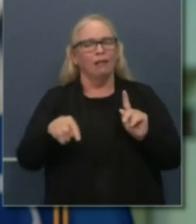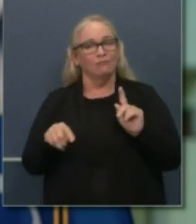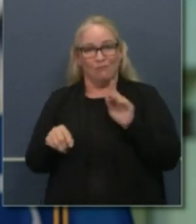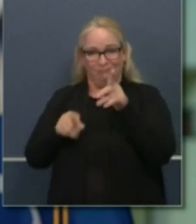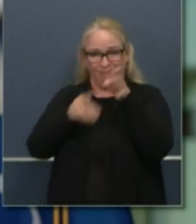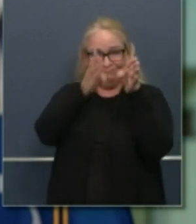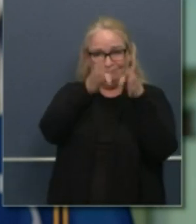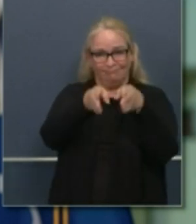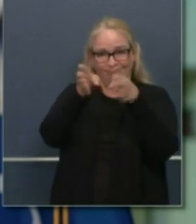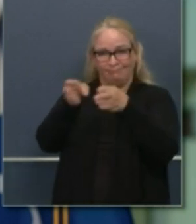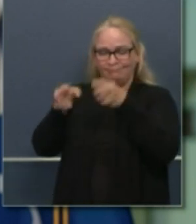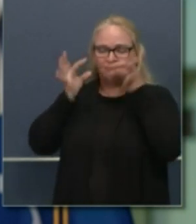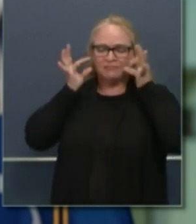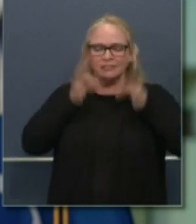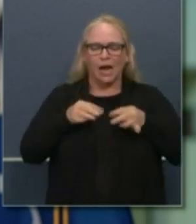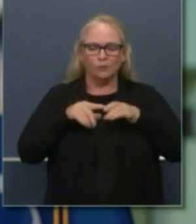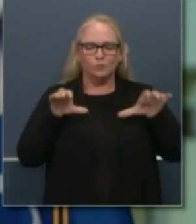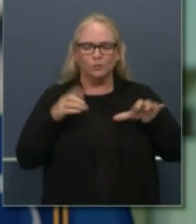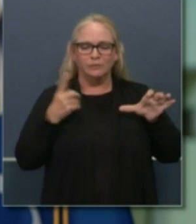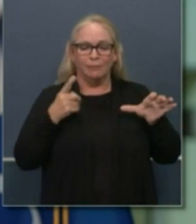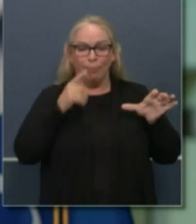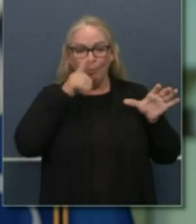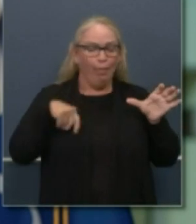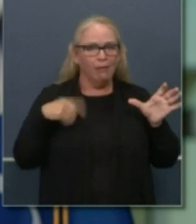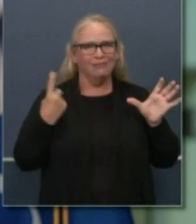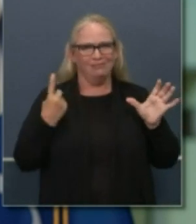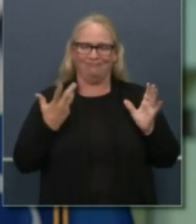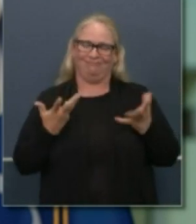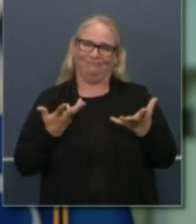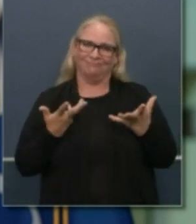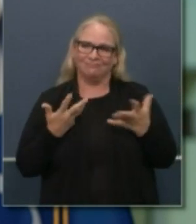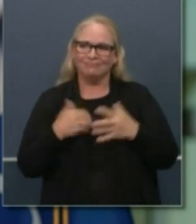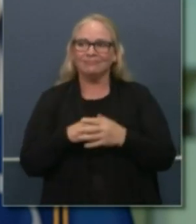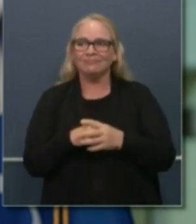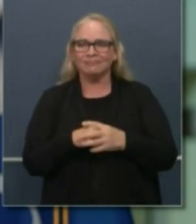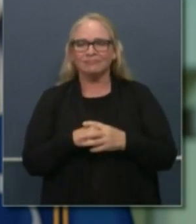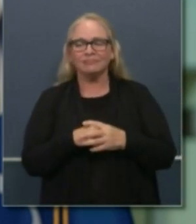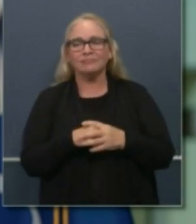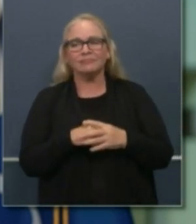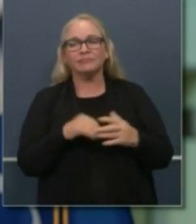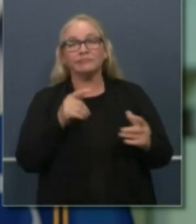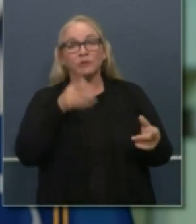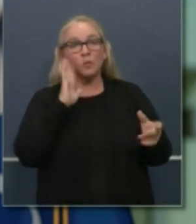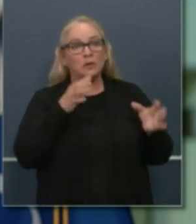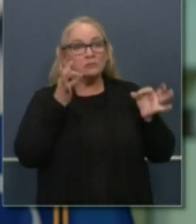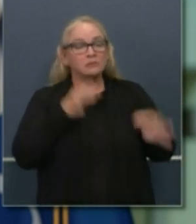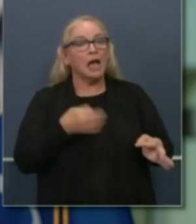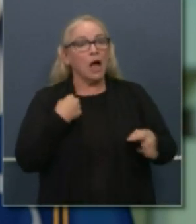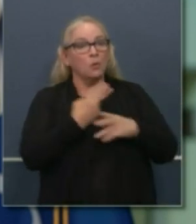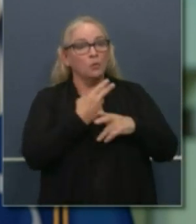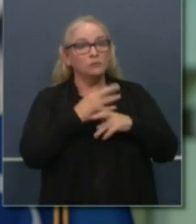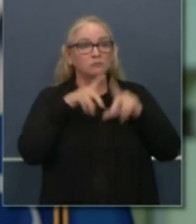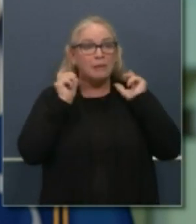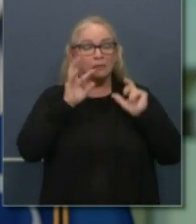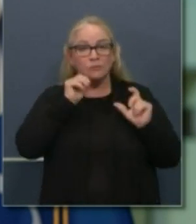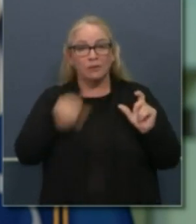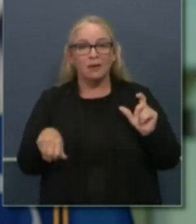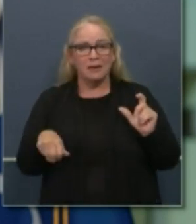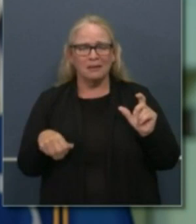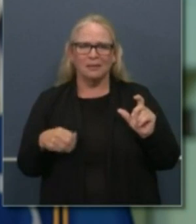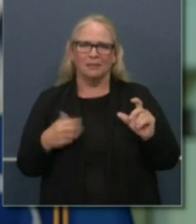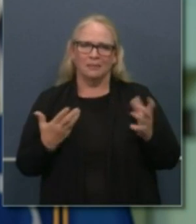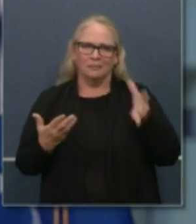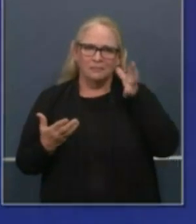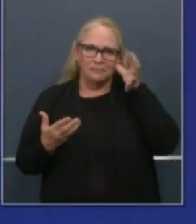the spread of this virus. It's our decisions that will determine how quickly our children go back to school. It is our